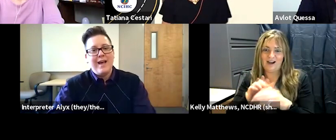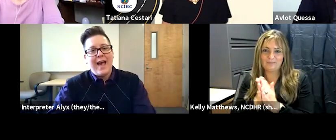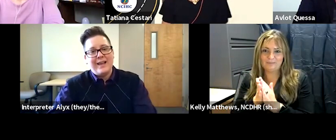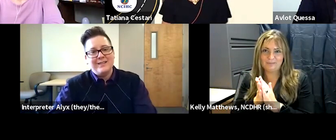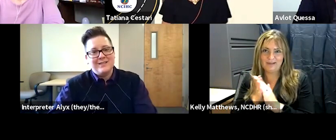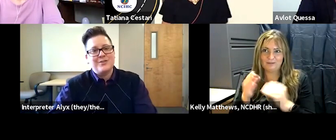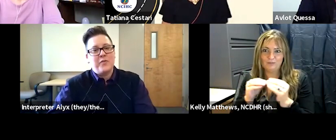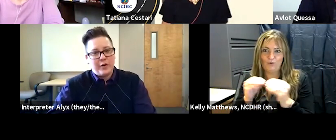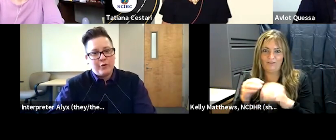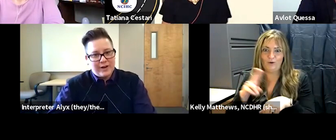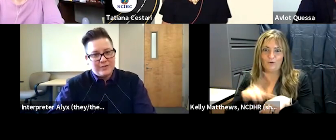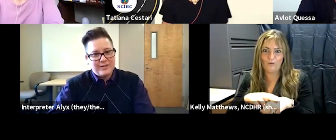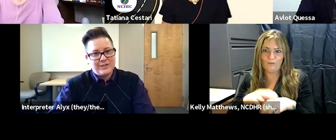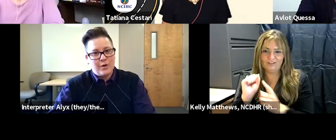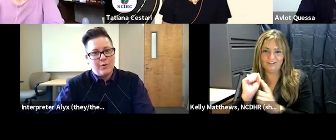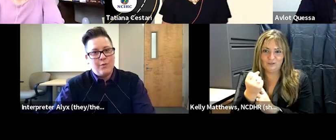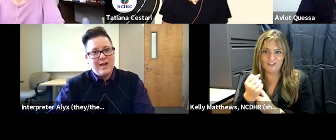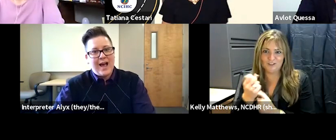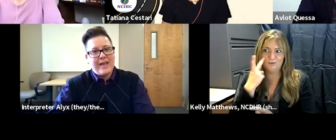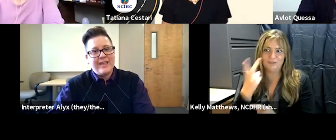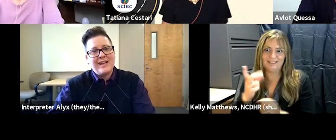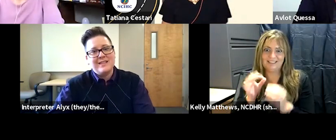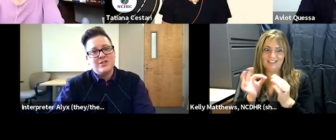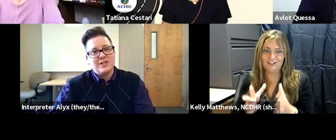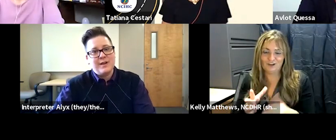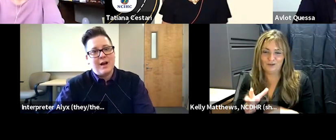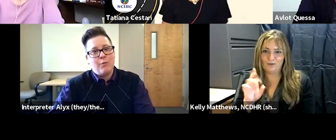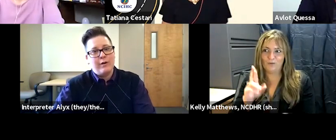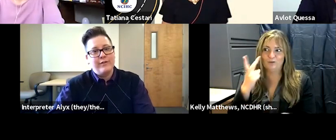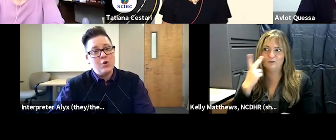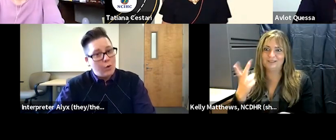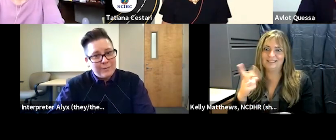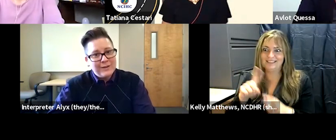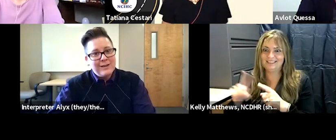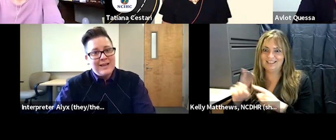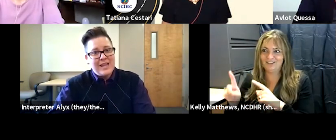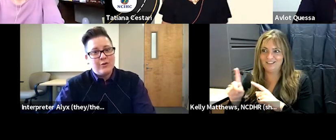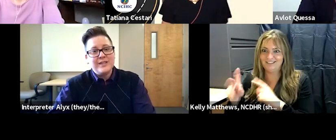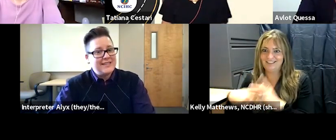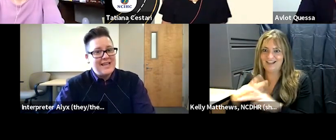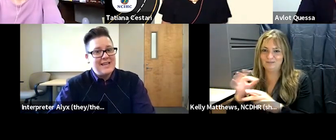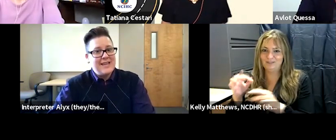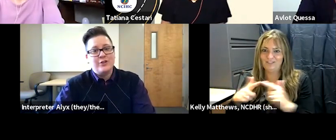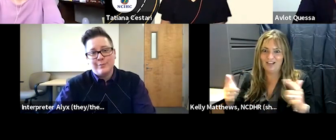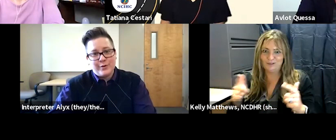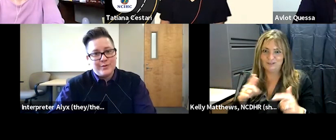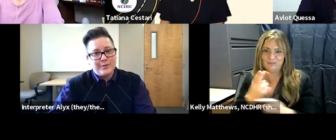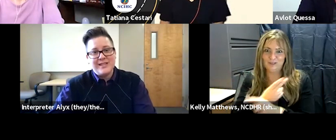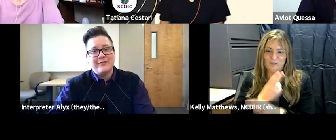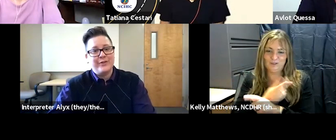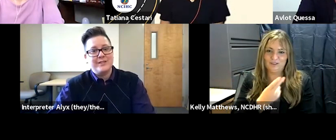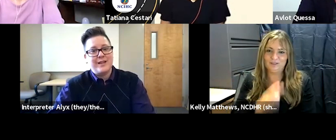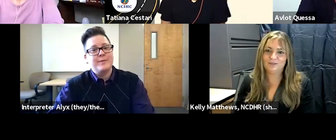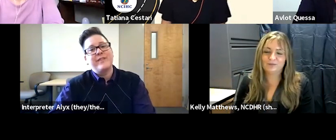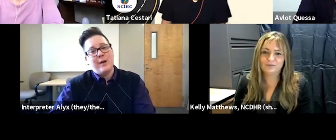they go and start their careers so i think this has just become more of a norm here to see interpreters